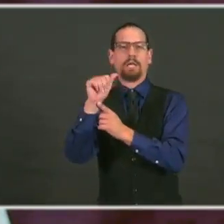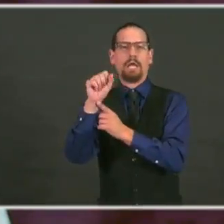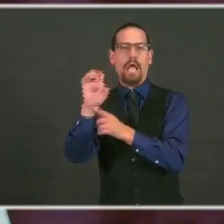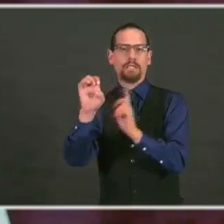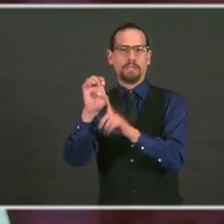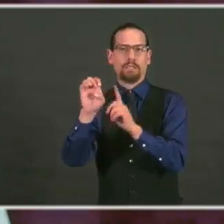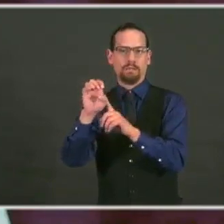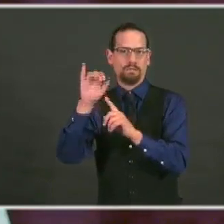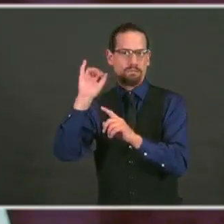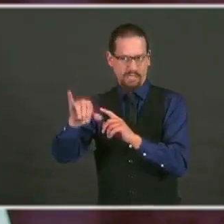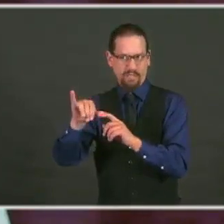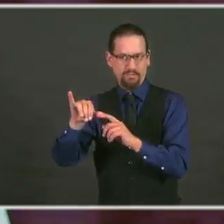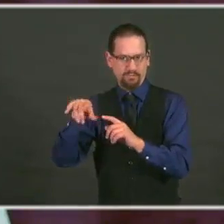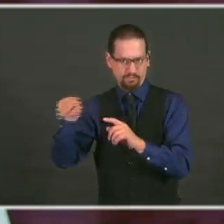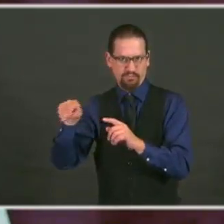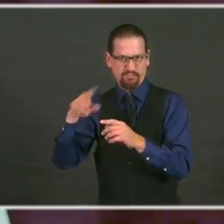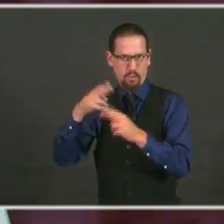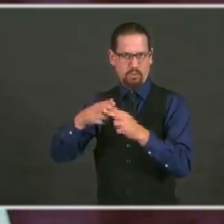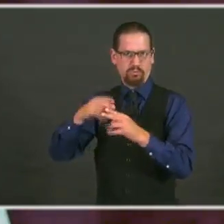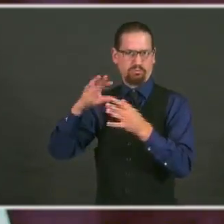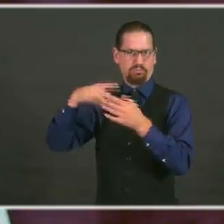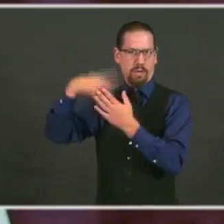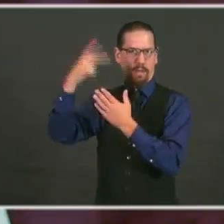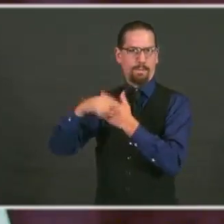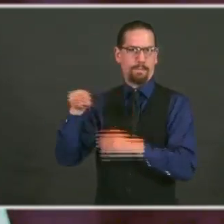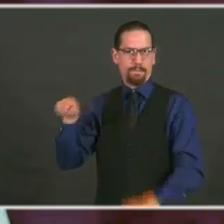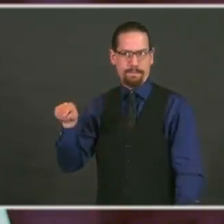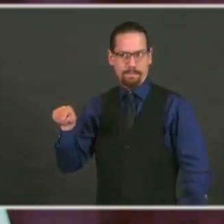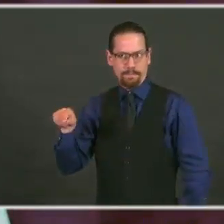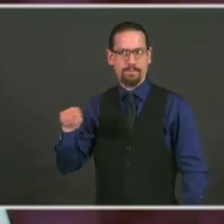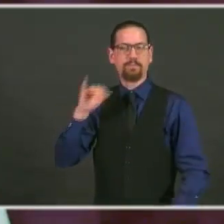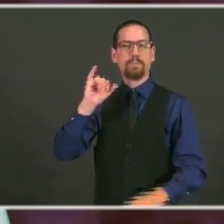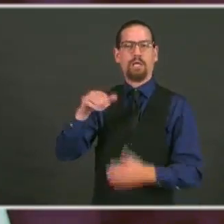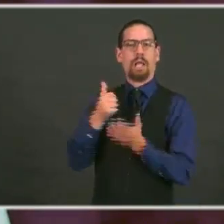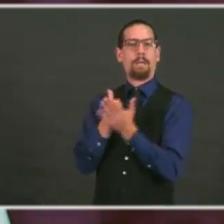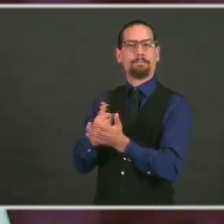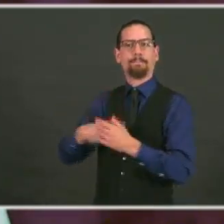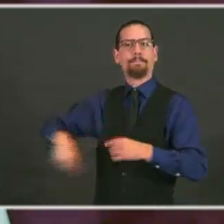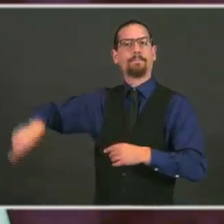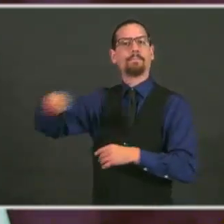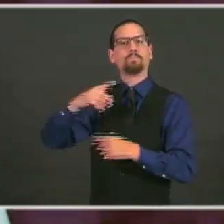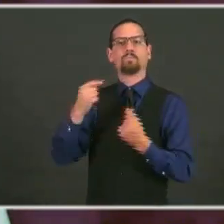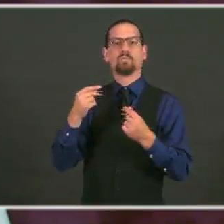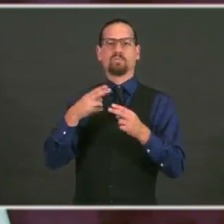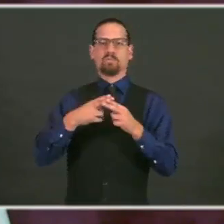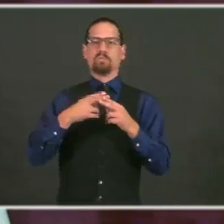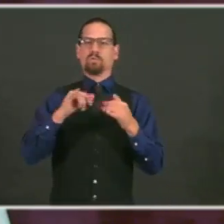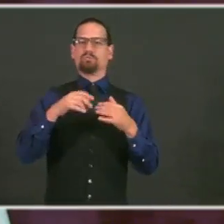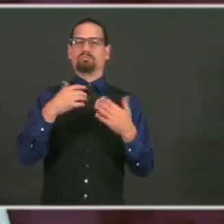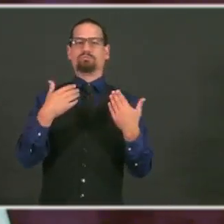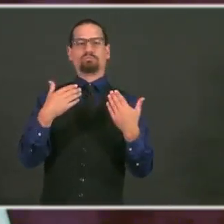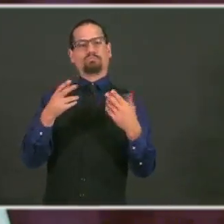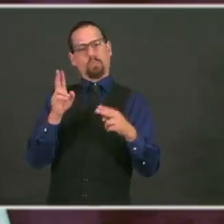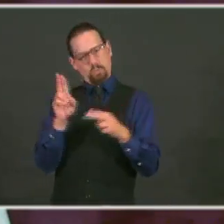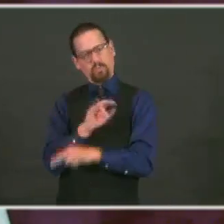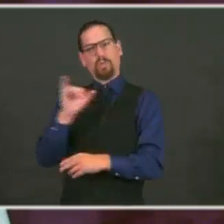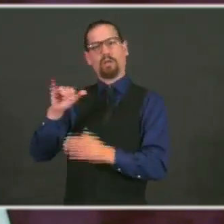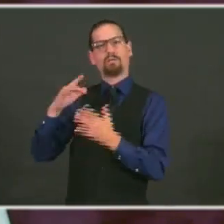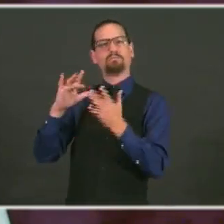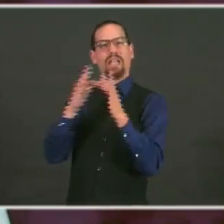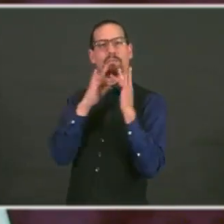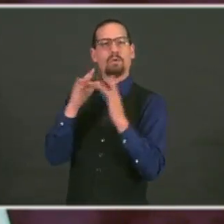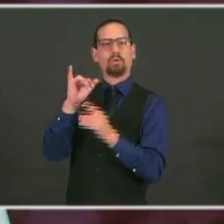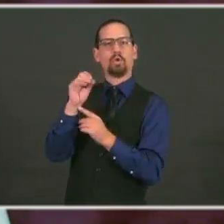online job seeker platform in the country. Actually, already 60,000 Rhode Islanders are on their